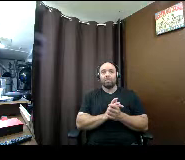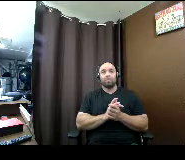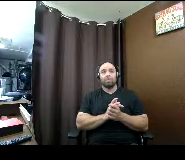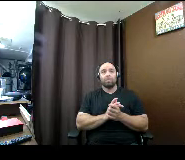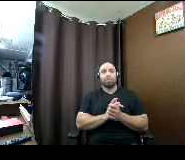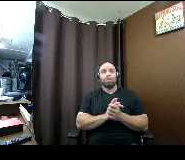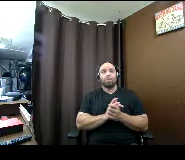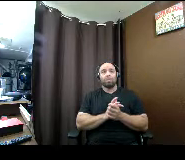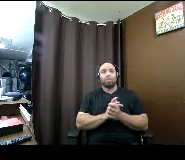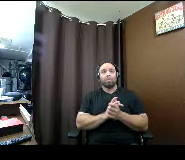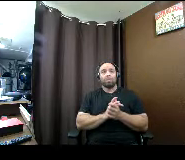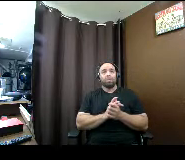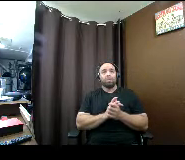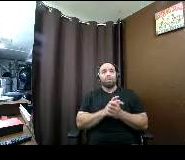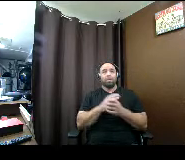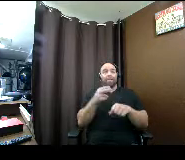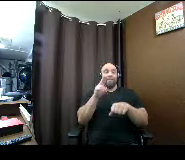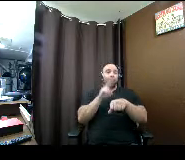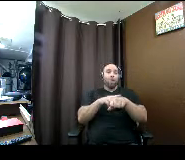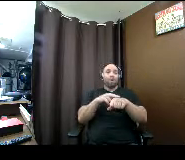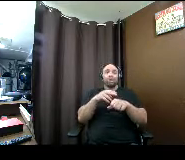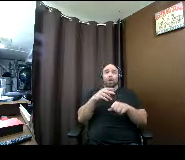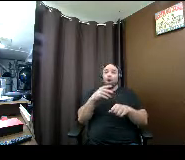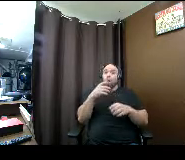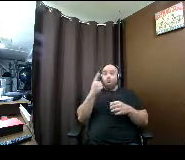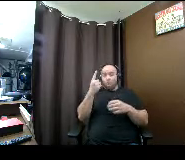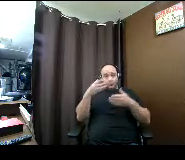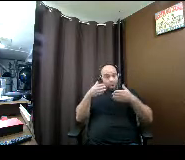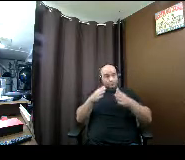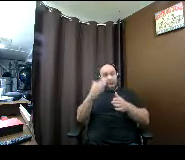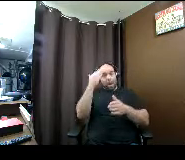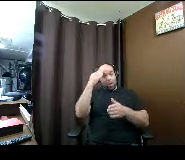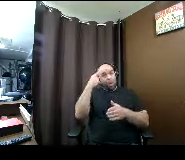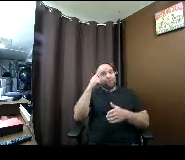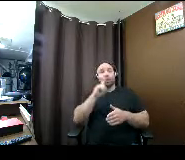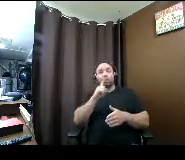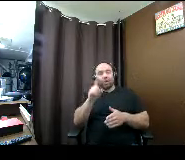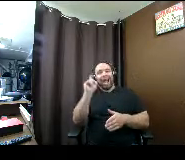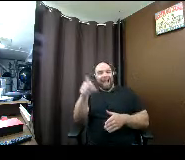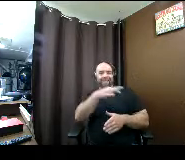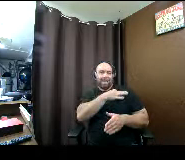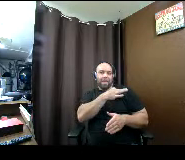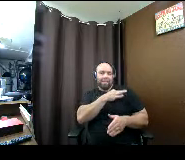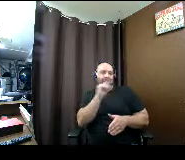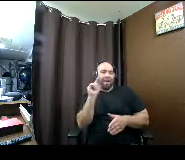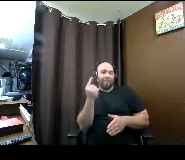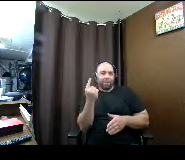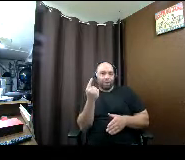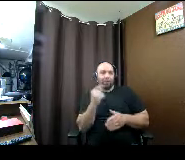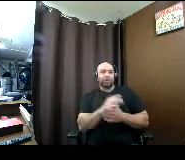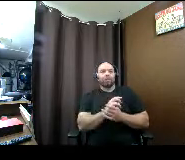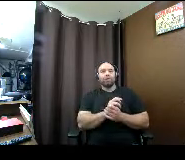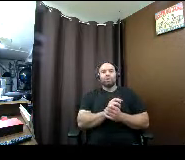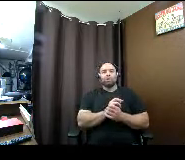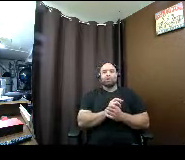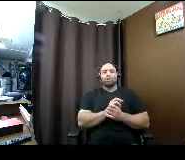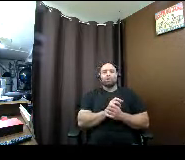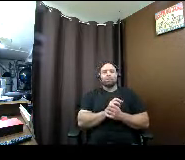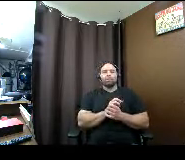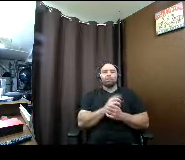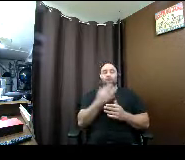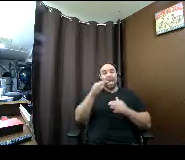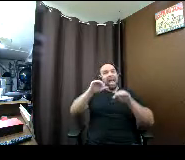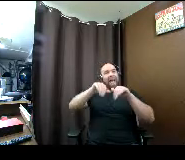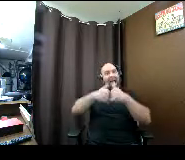of course the only way to know for sure is to apply for financial aid so which one how do you apply